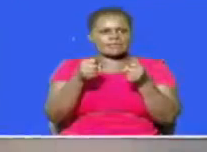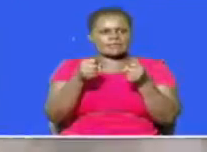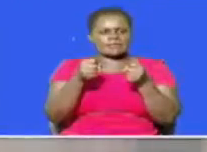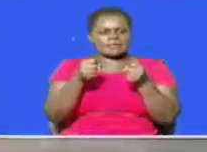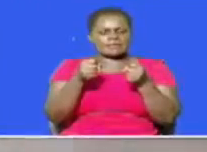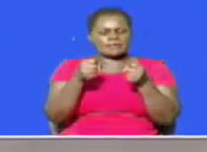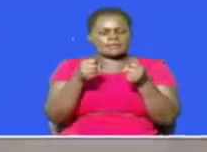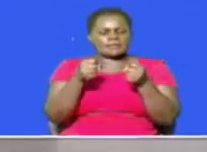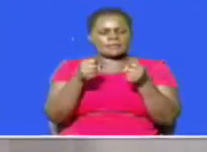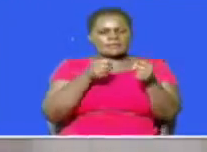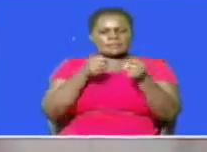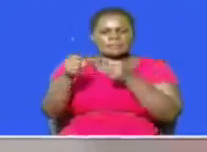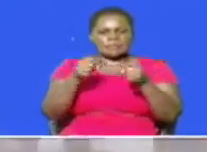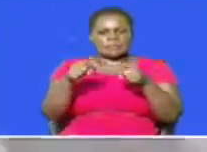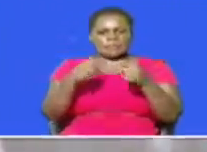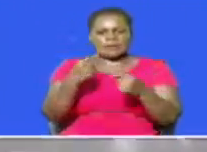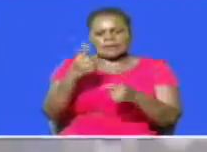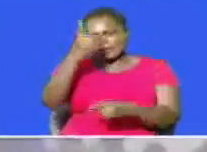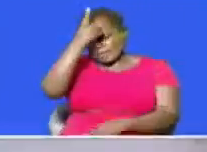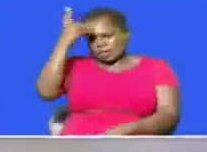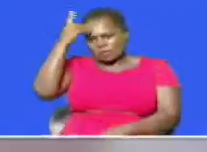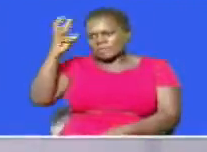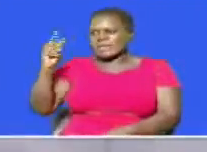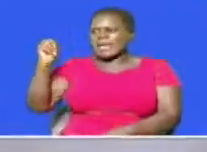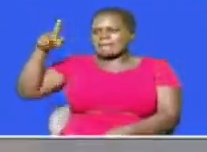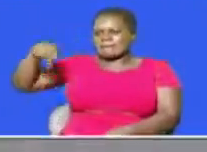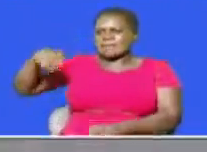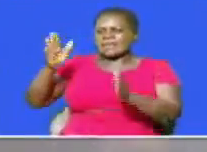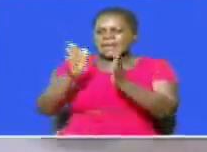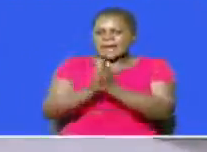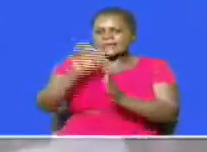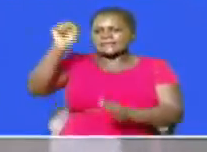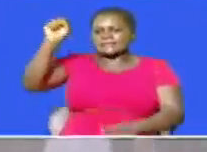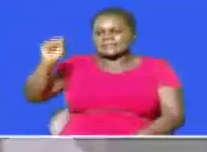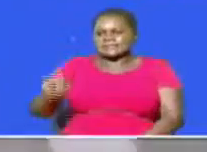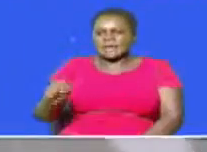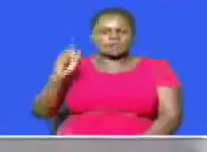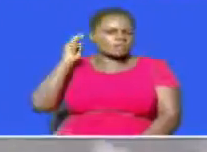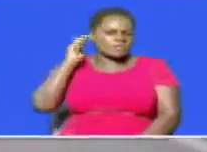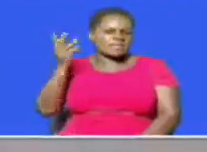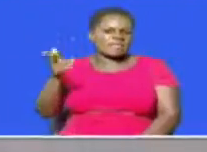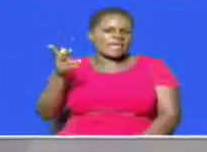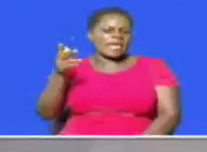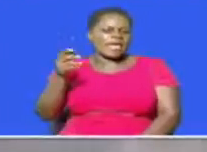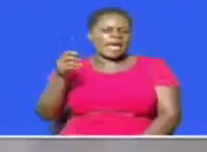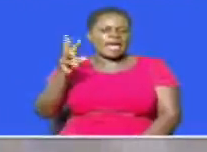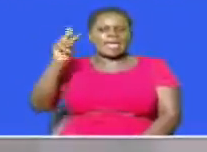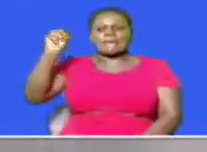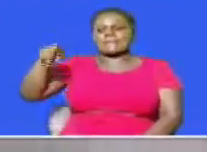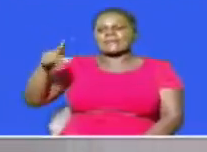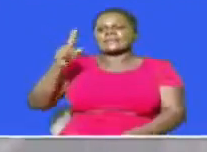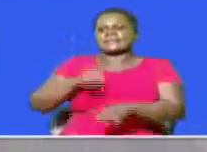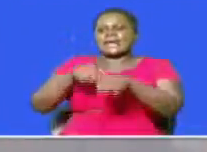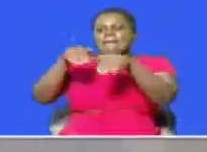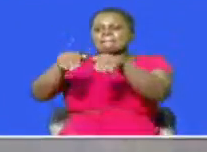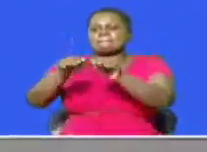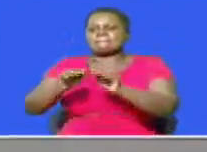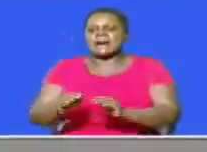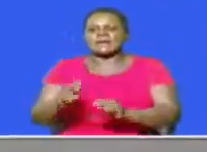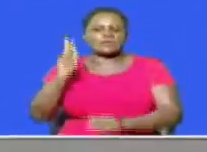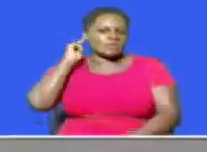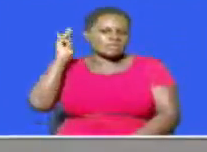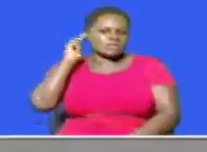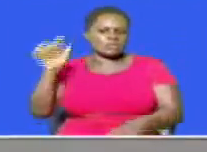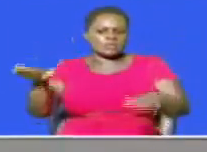this was a fight between the great north mp simbarati and south mugirango mp silvana sasoro during the burial of